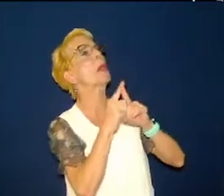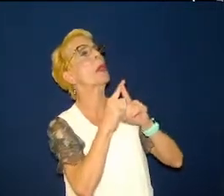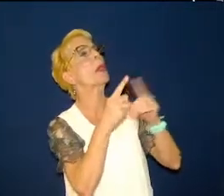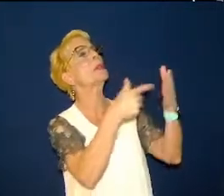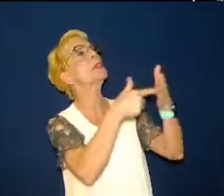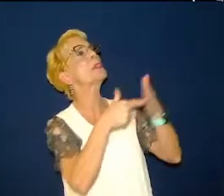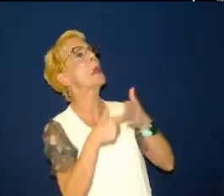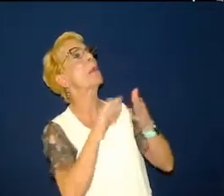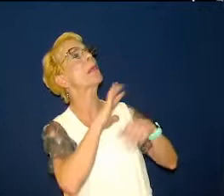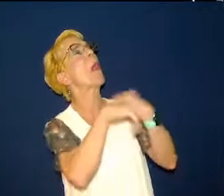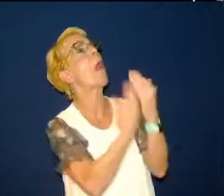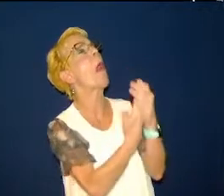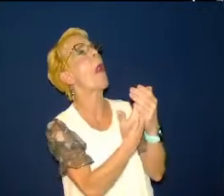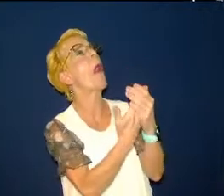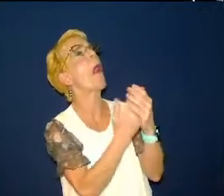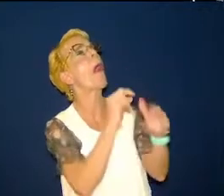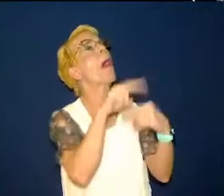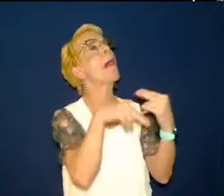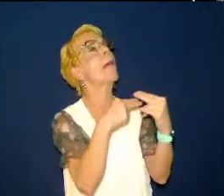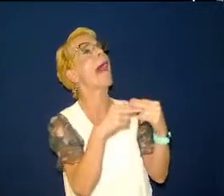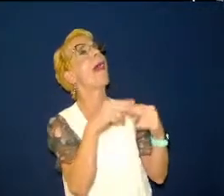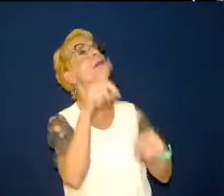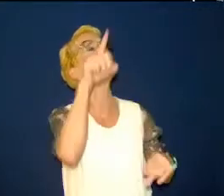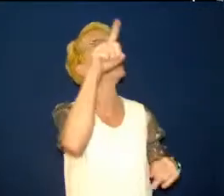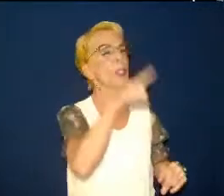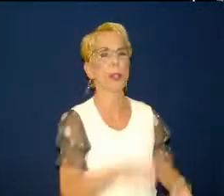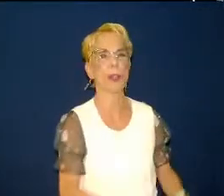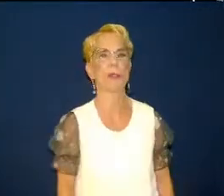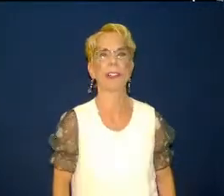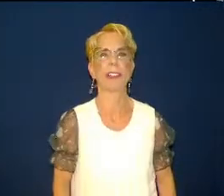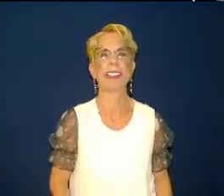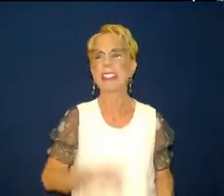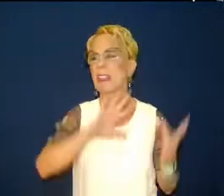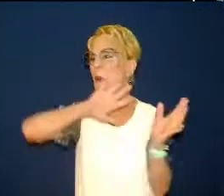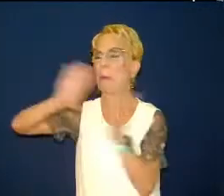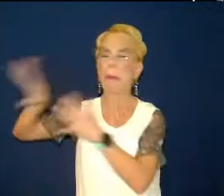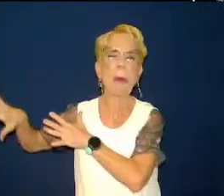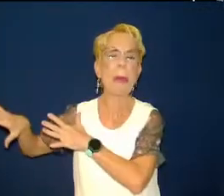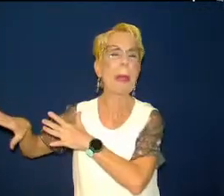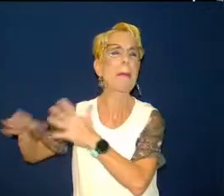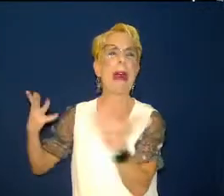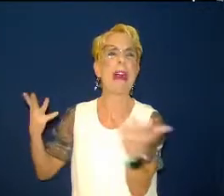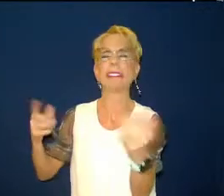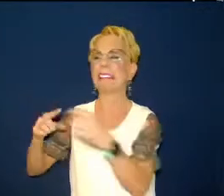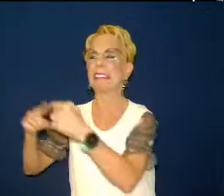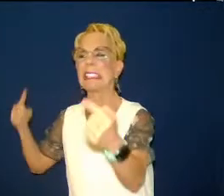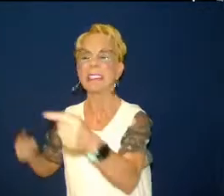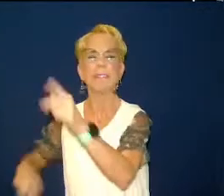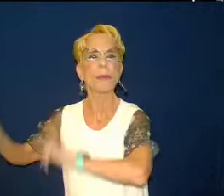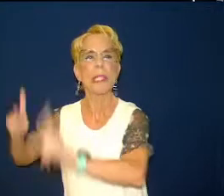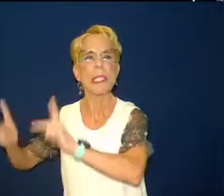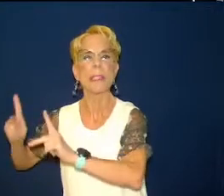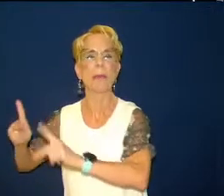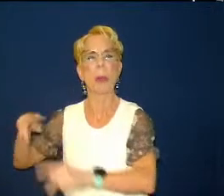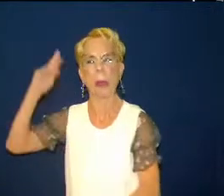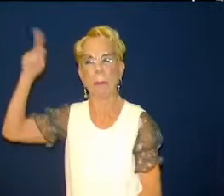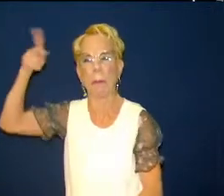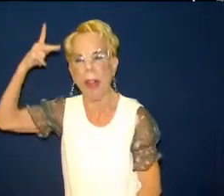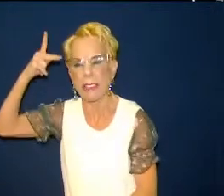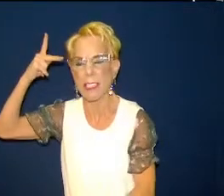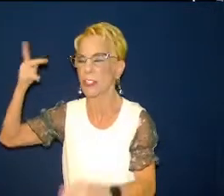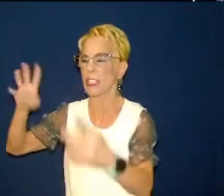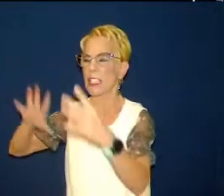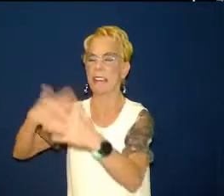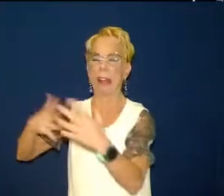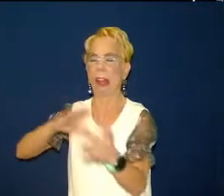and politicians everywhere matter of fact sometimes i think they were worse in the days of the kings but what